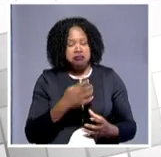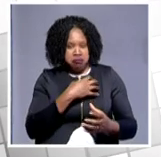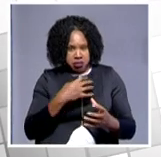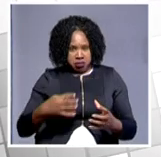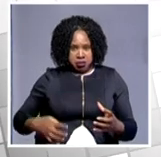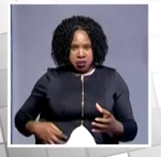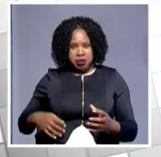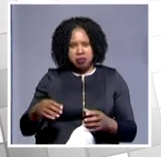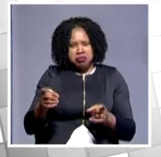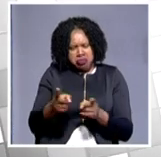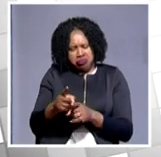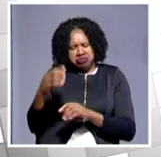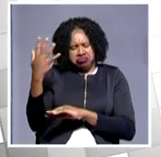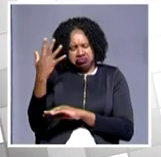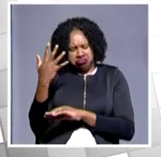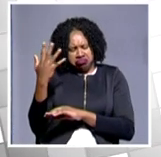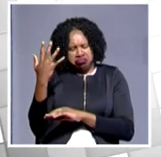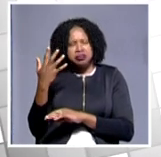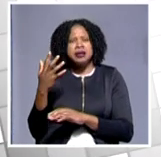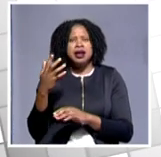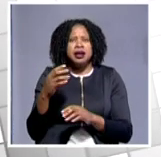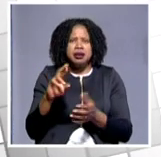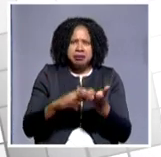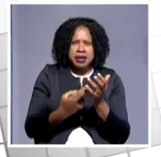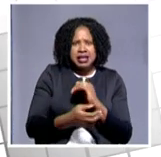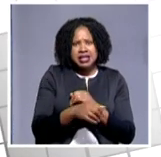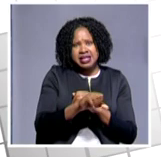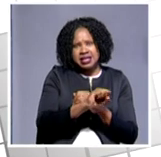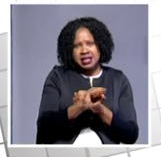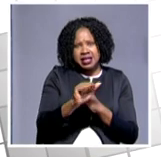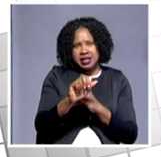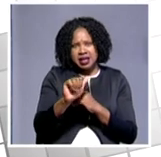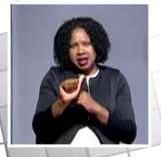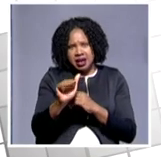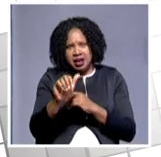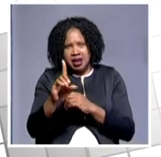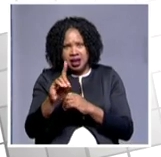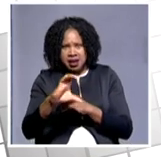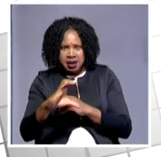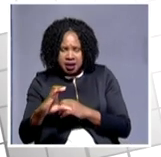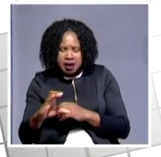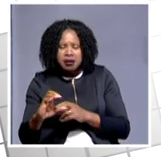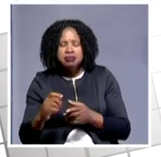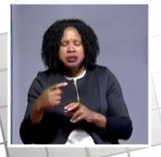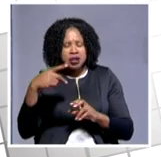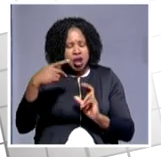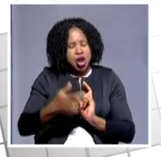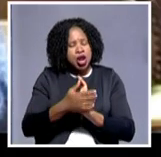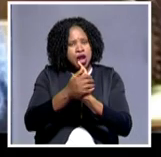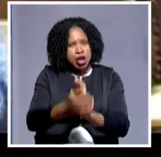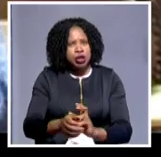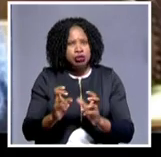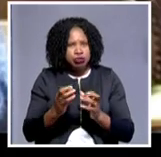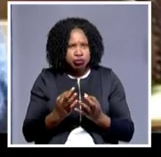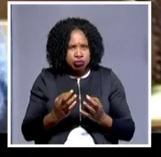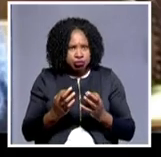short statement on behalf of the Sadak Opposition Leaders Forum, which I'm representing in our own party, the party that I lead, the